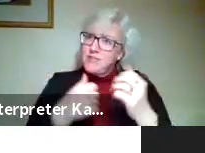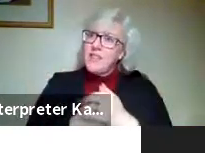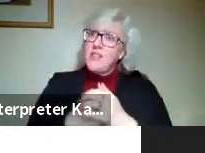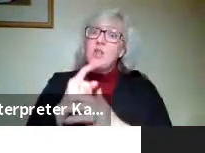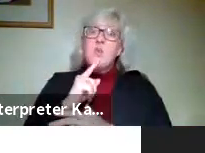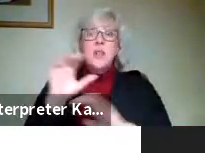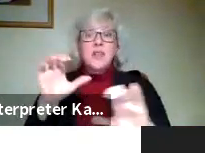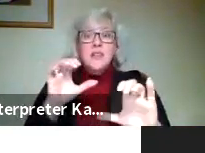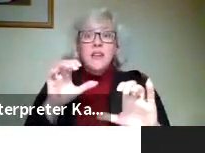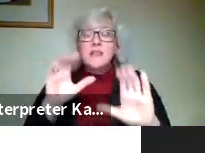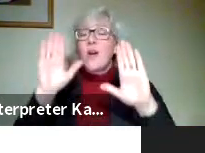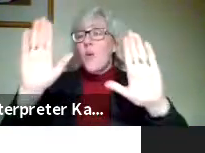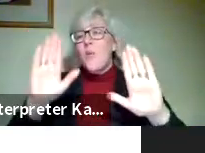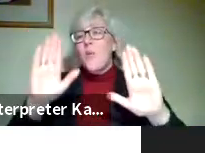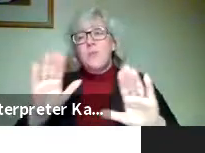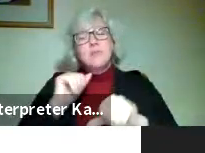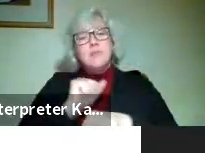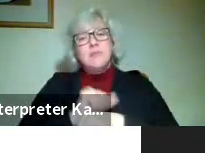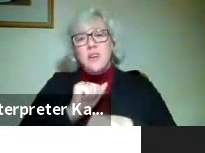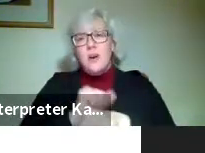does, like you said, a wonderful job.